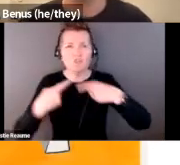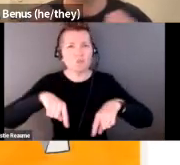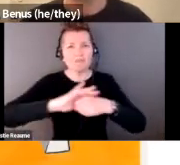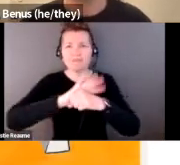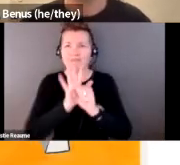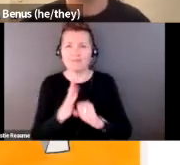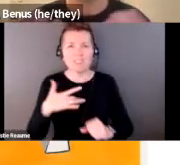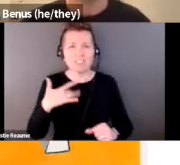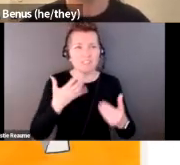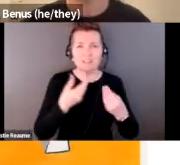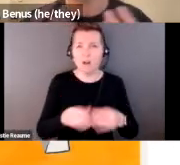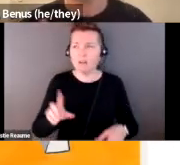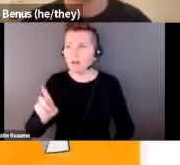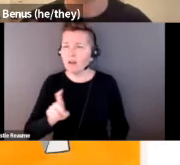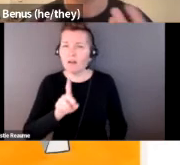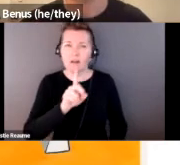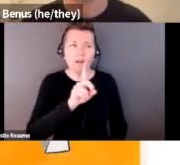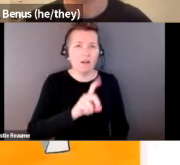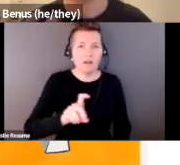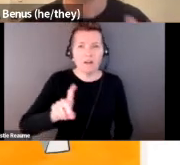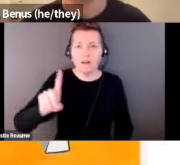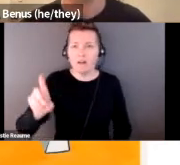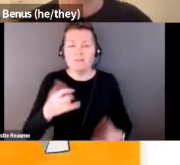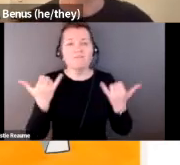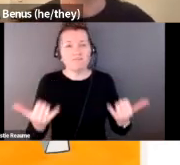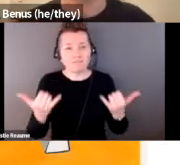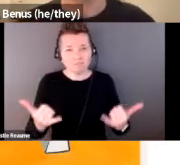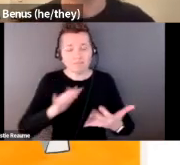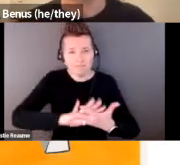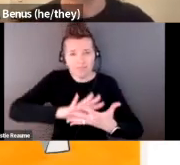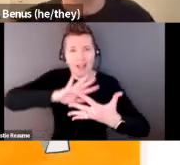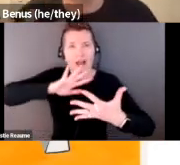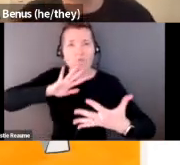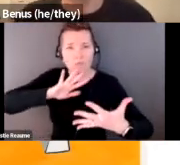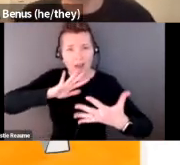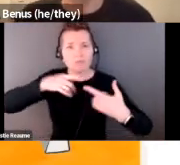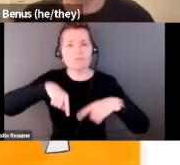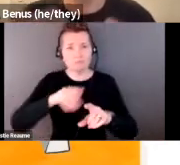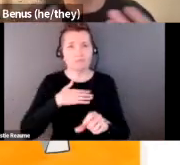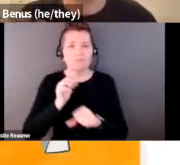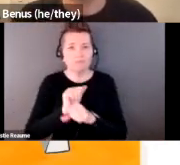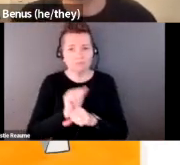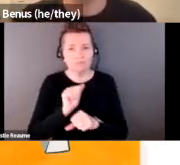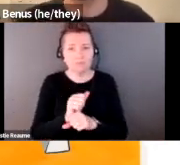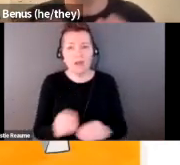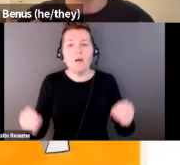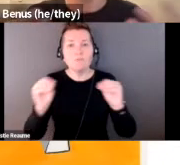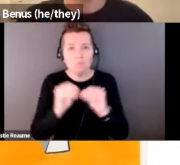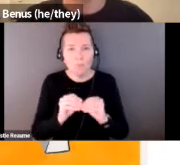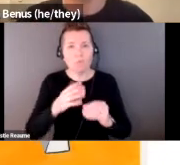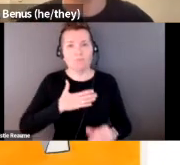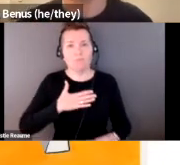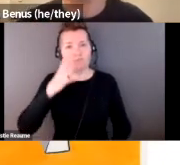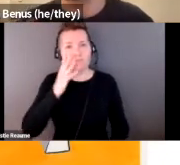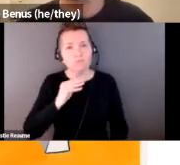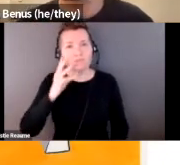forms, the abstract forms are now in my work taking on some more visceral experience in the